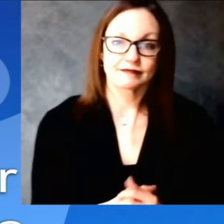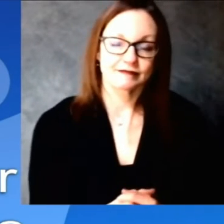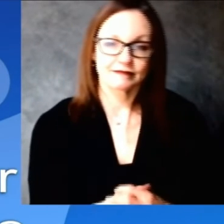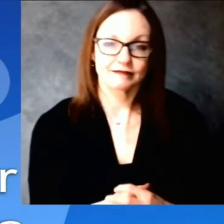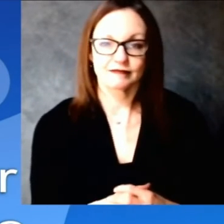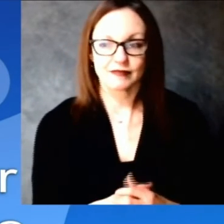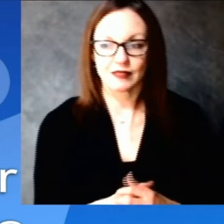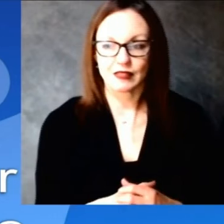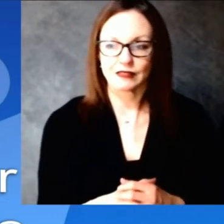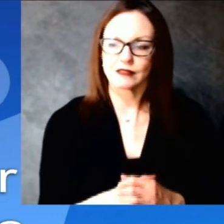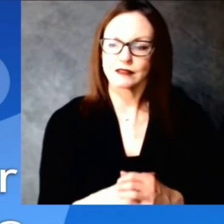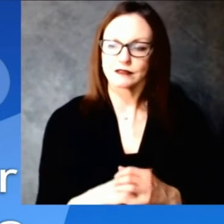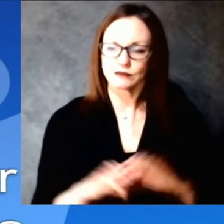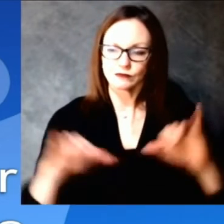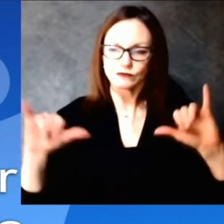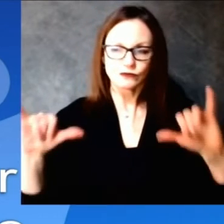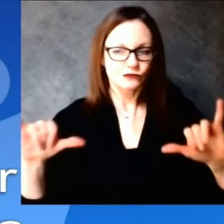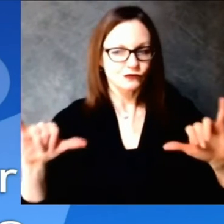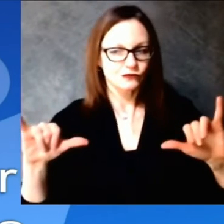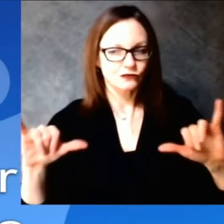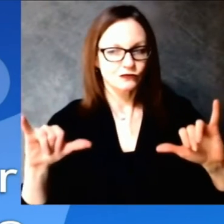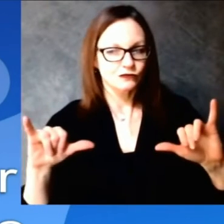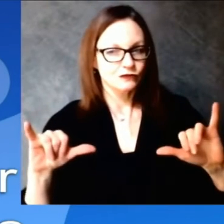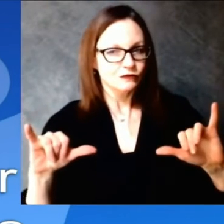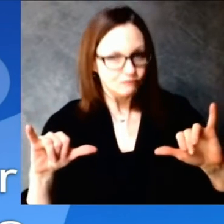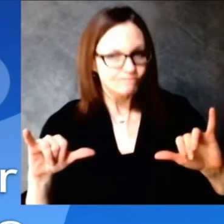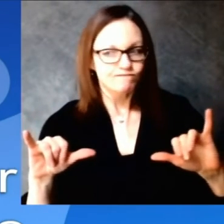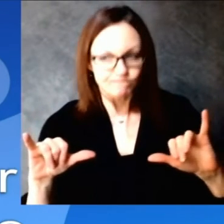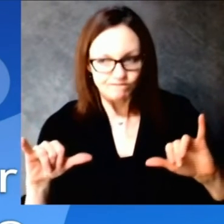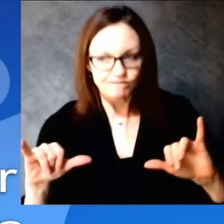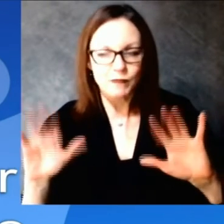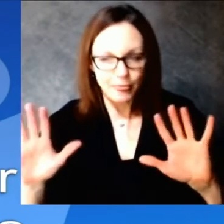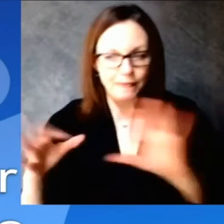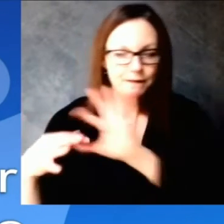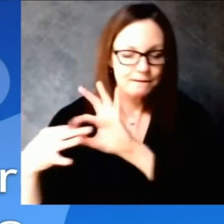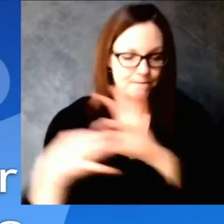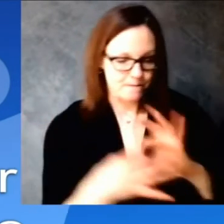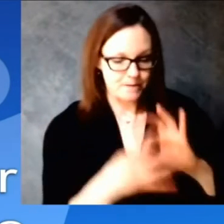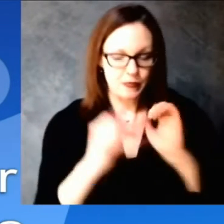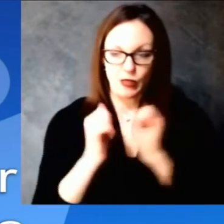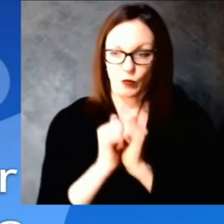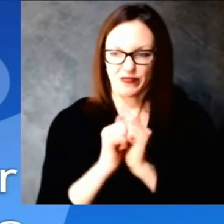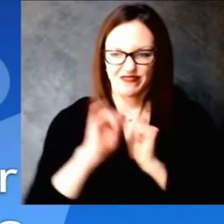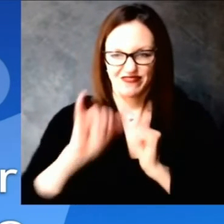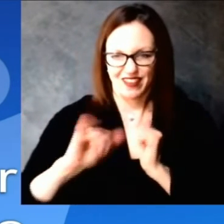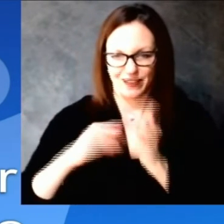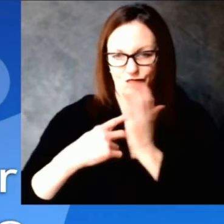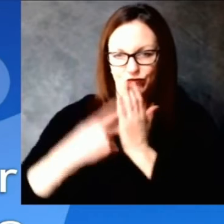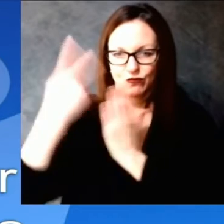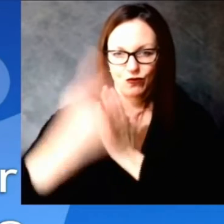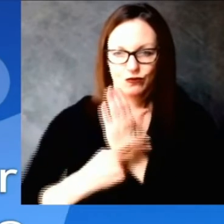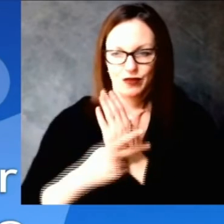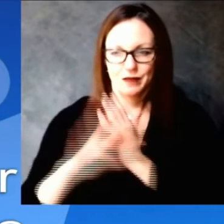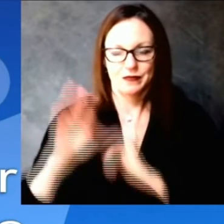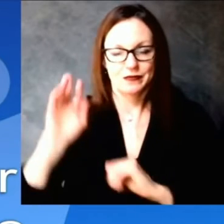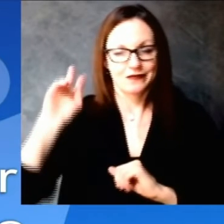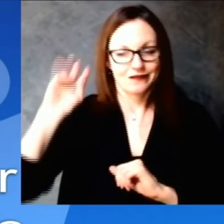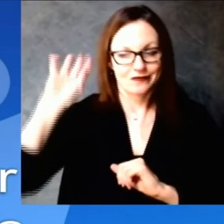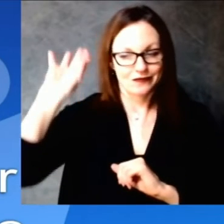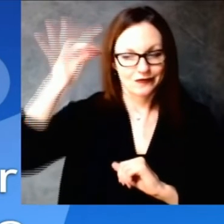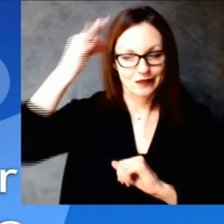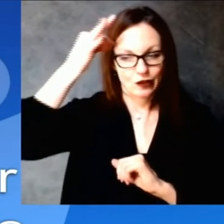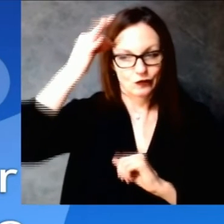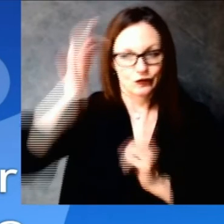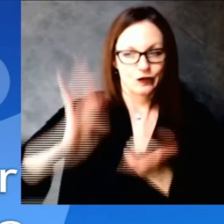program will there be a list release of the 178 walgreens locations and will other pharmacies like cbs be able to